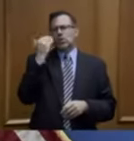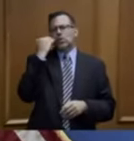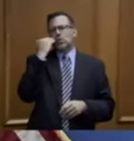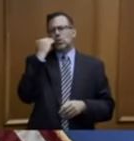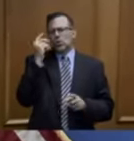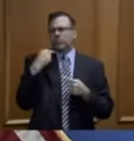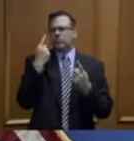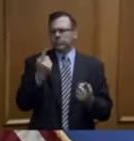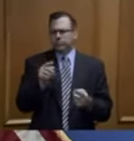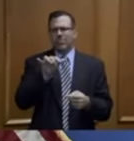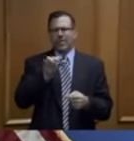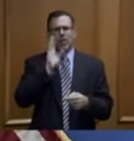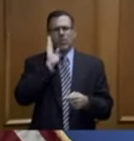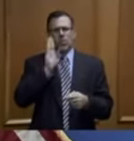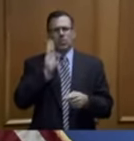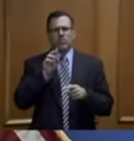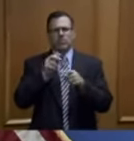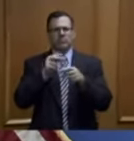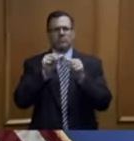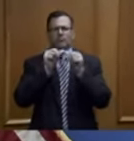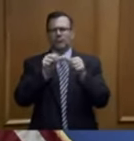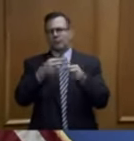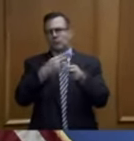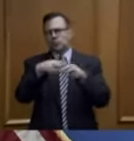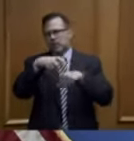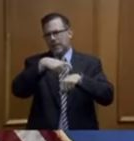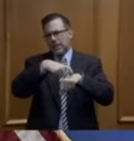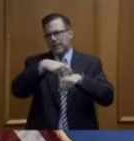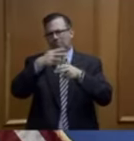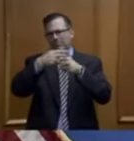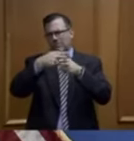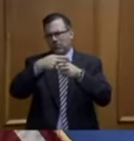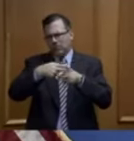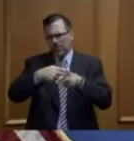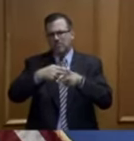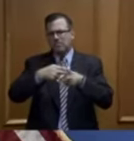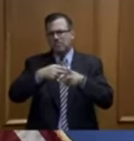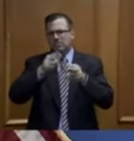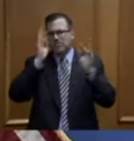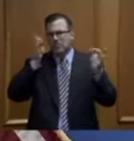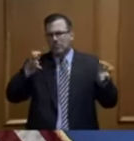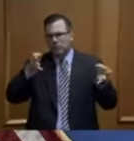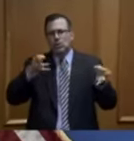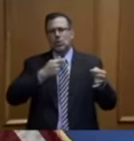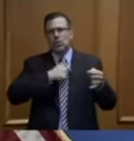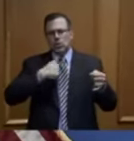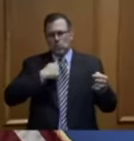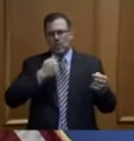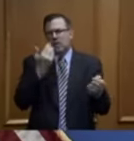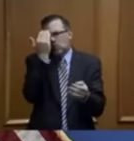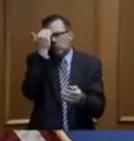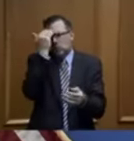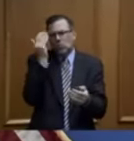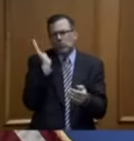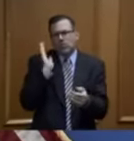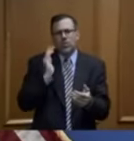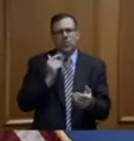So we certainly knew that we would have a period of time where we